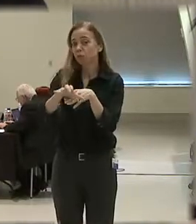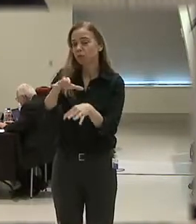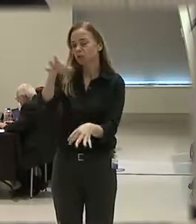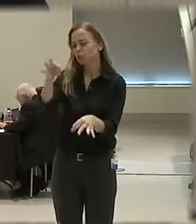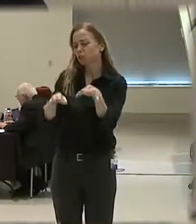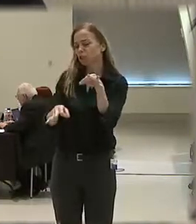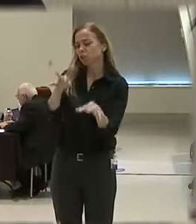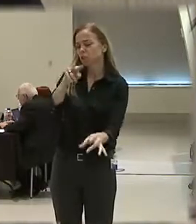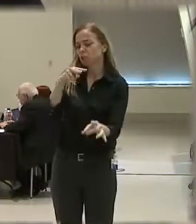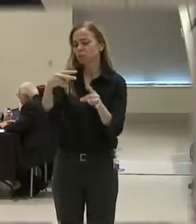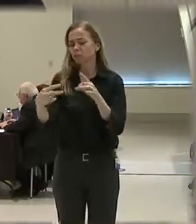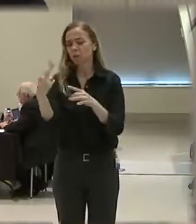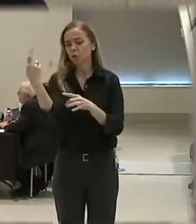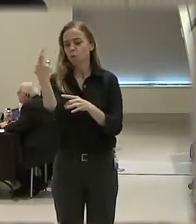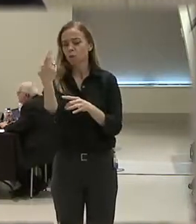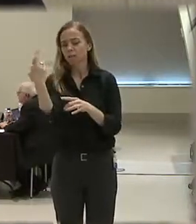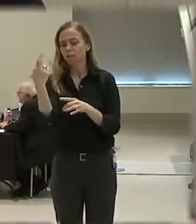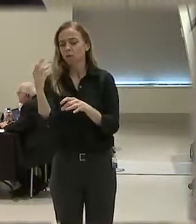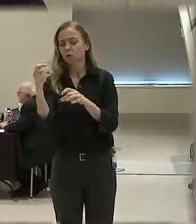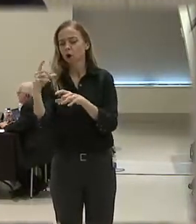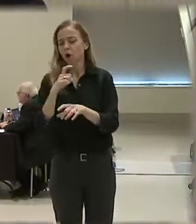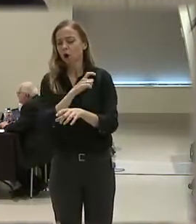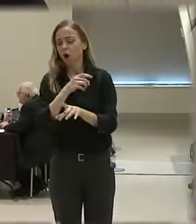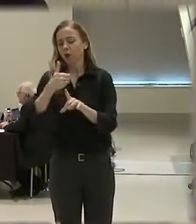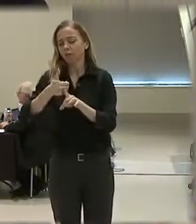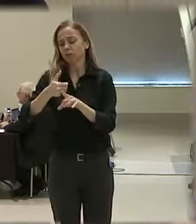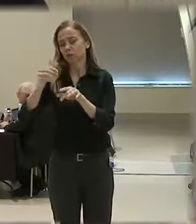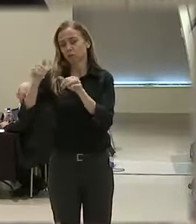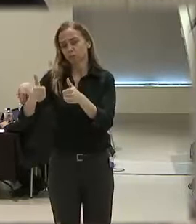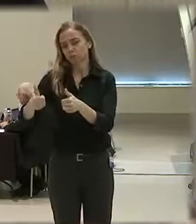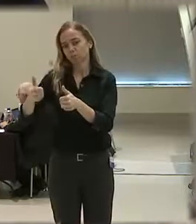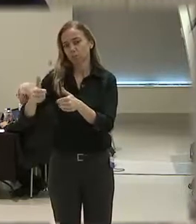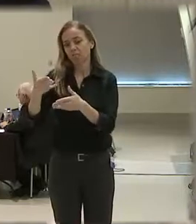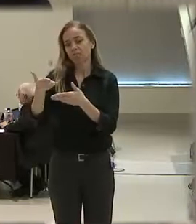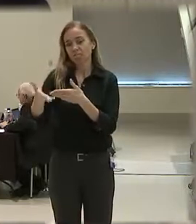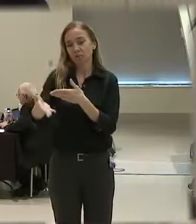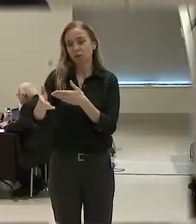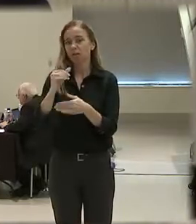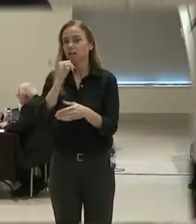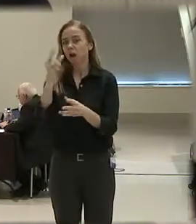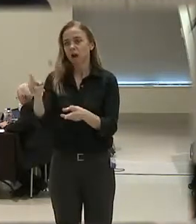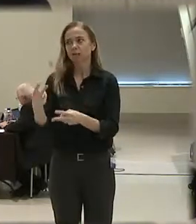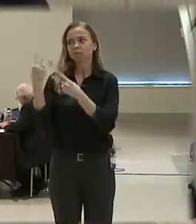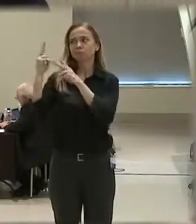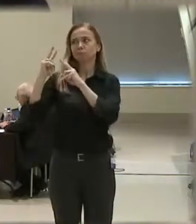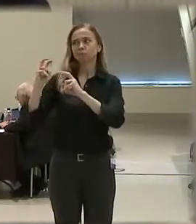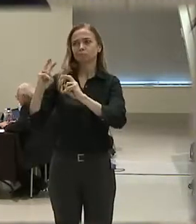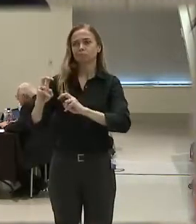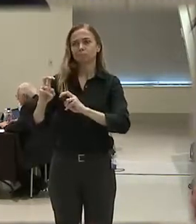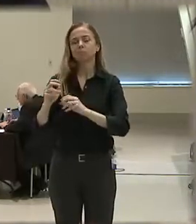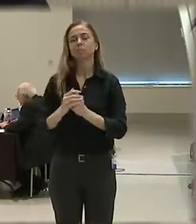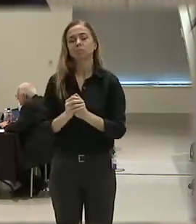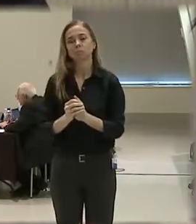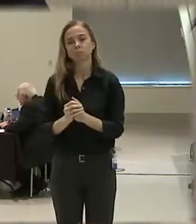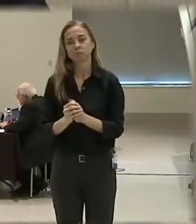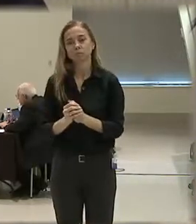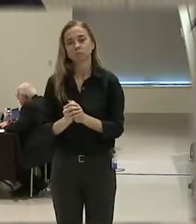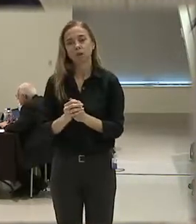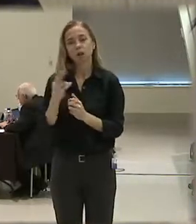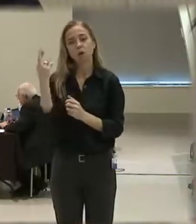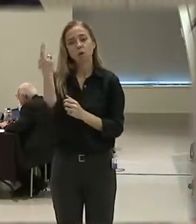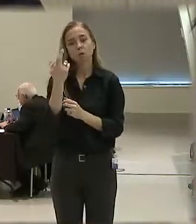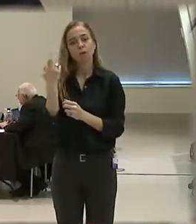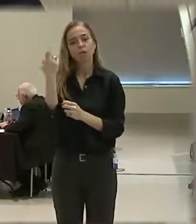perspective of a reasonable officer on the scene rather than the 20-20 vision of hindsight. The calculus of